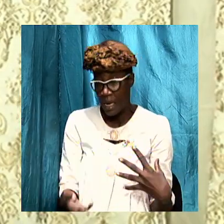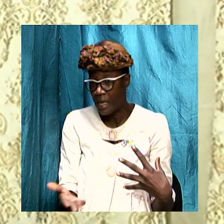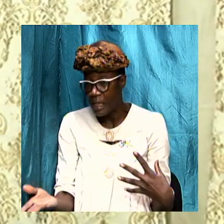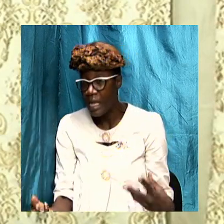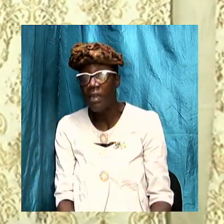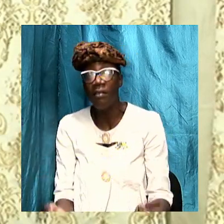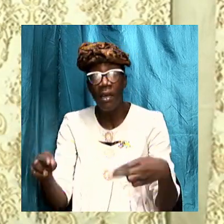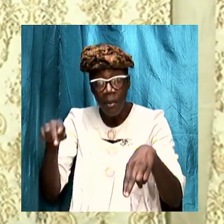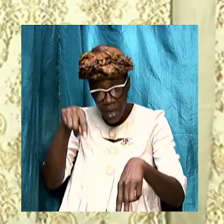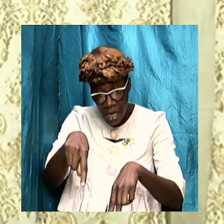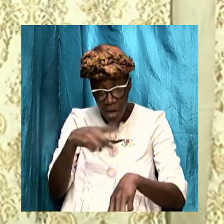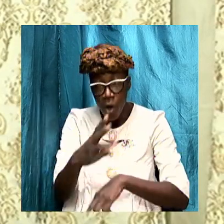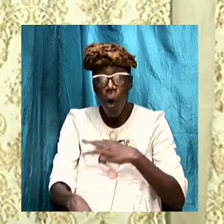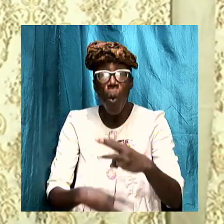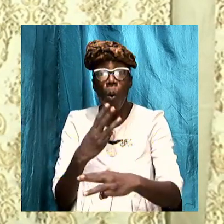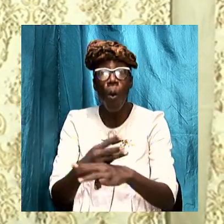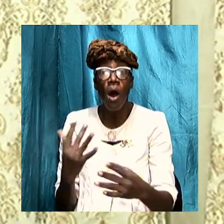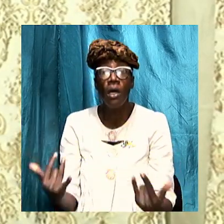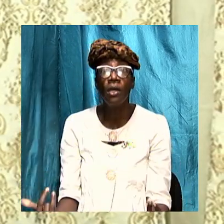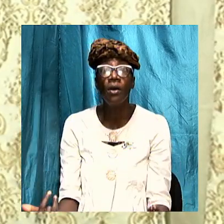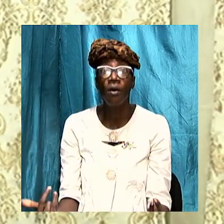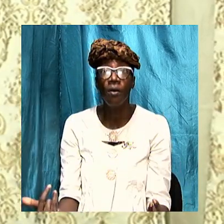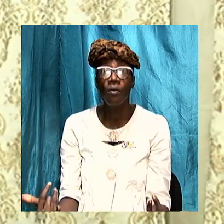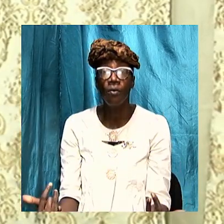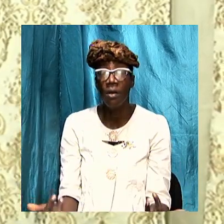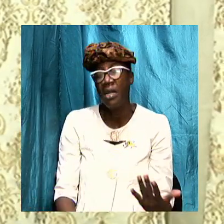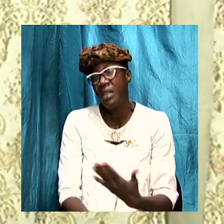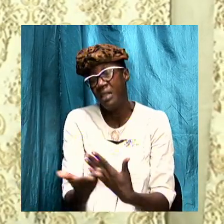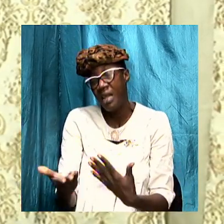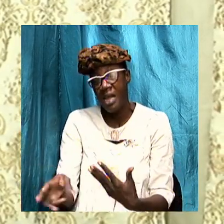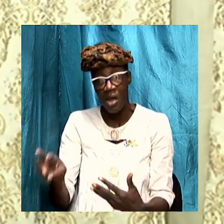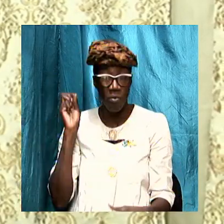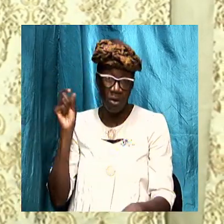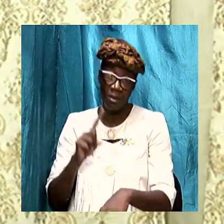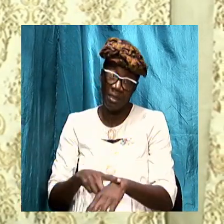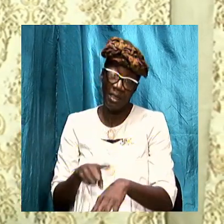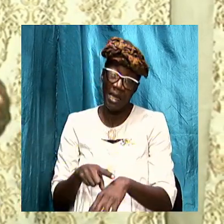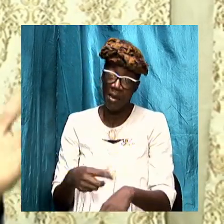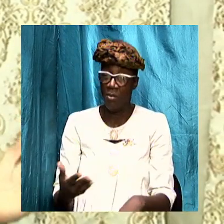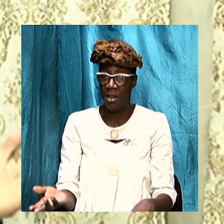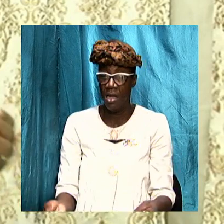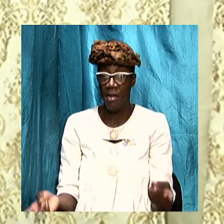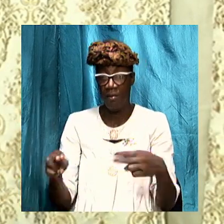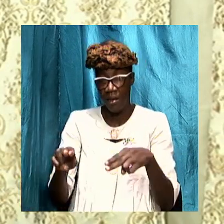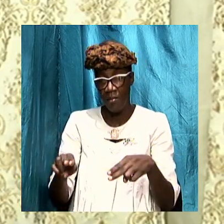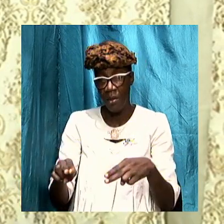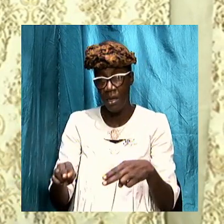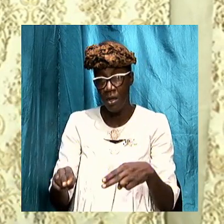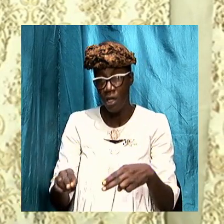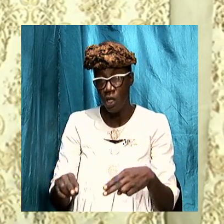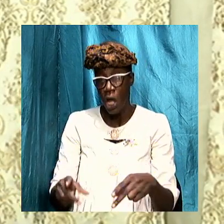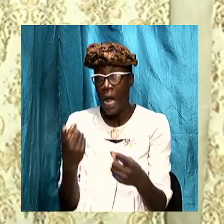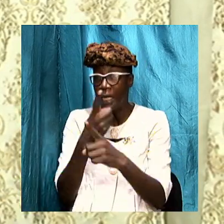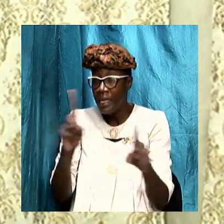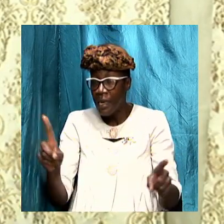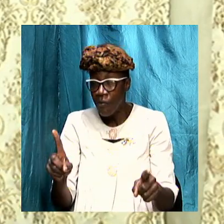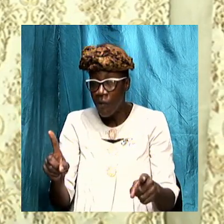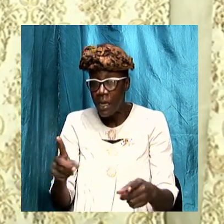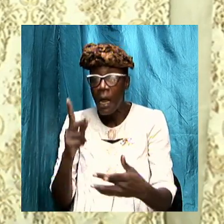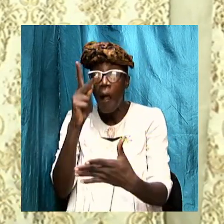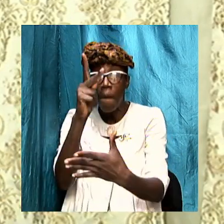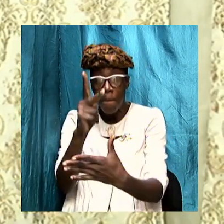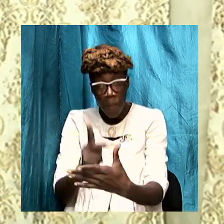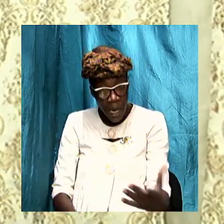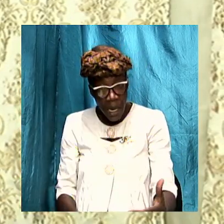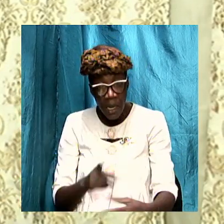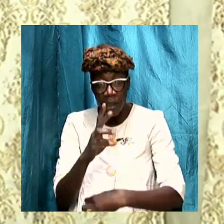in our world today there was a time when some things were happening in certain parts of the world there